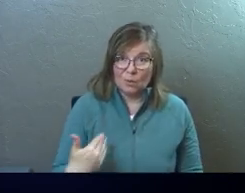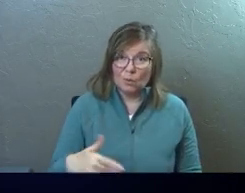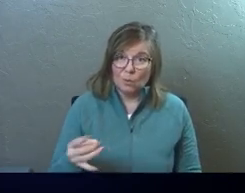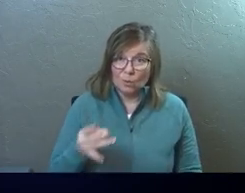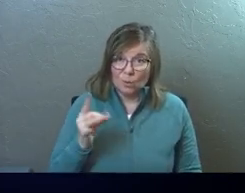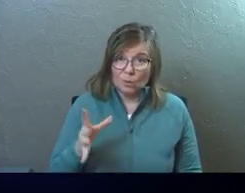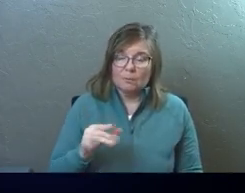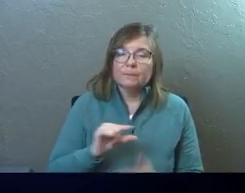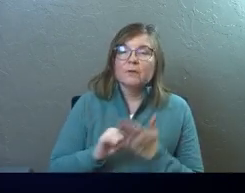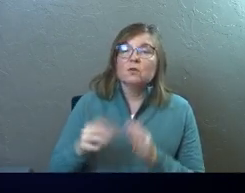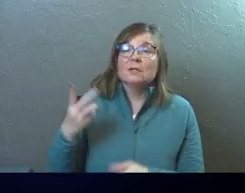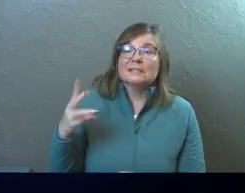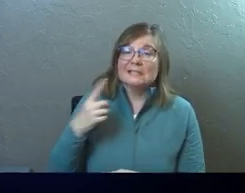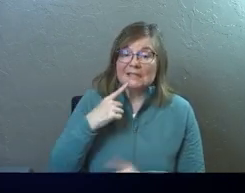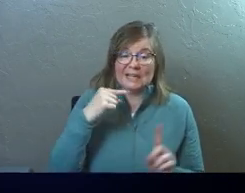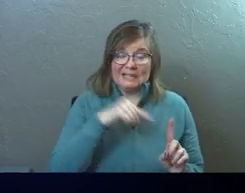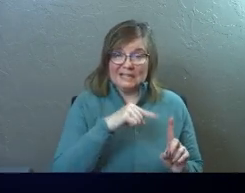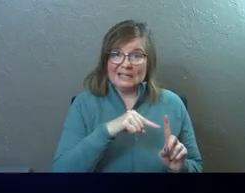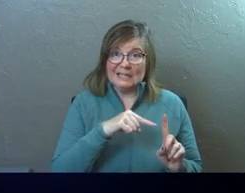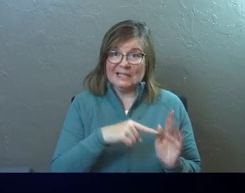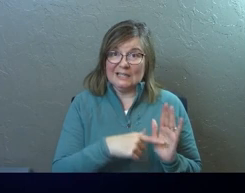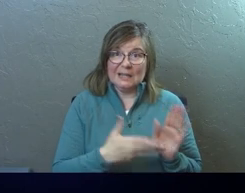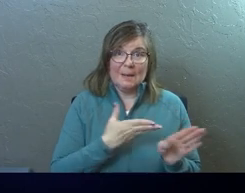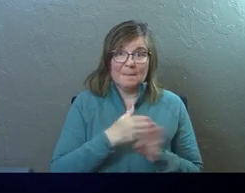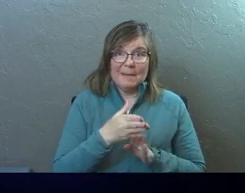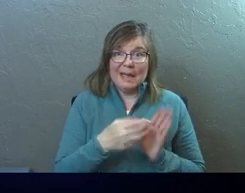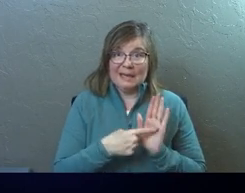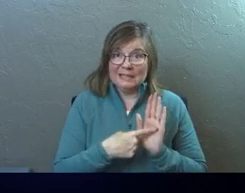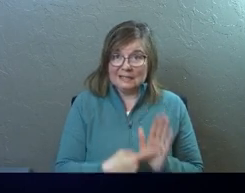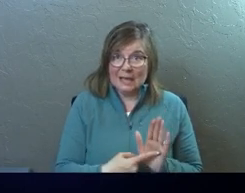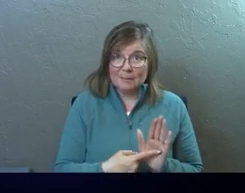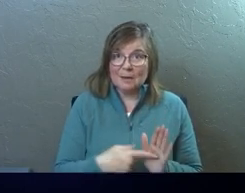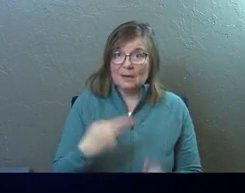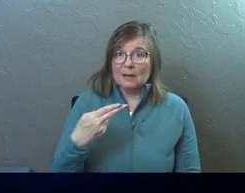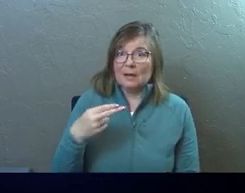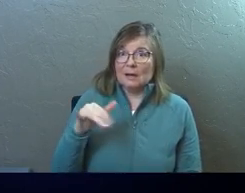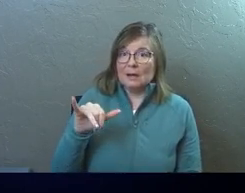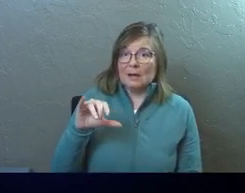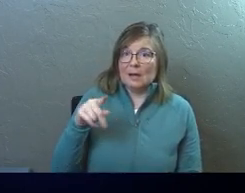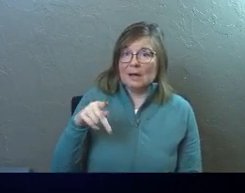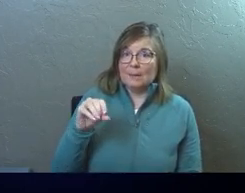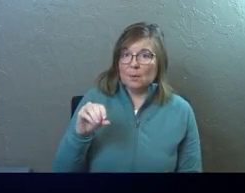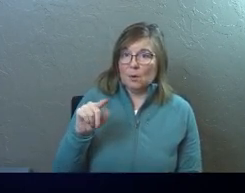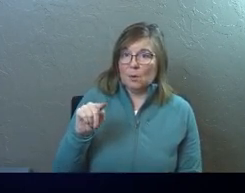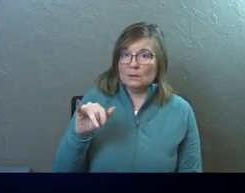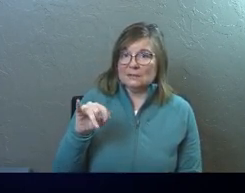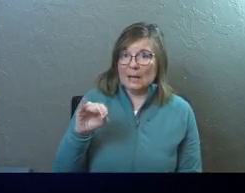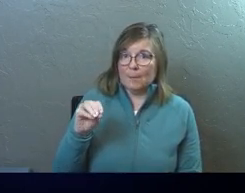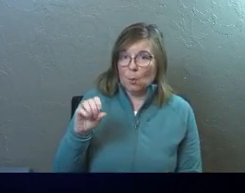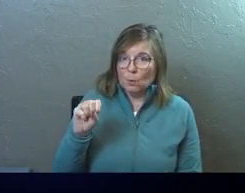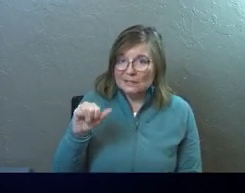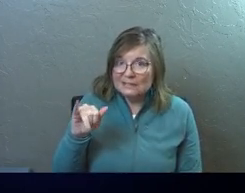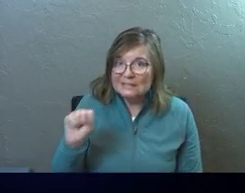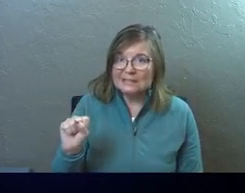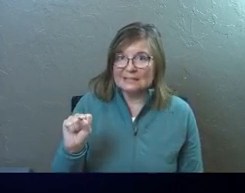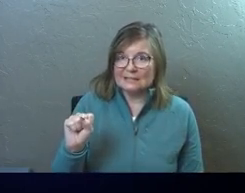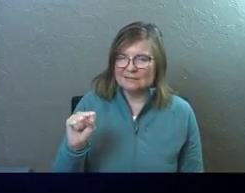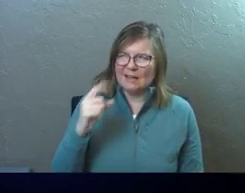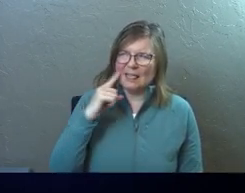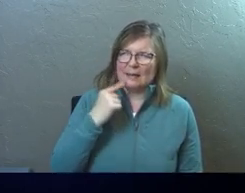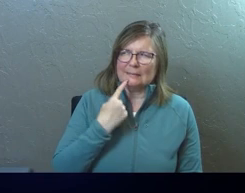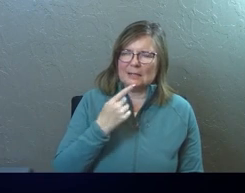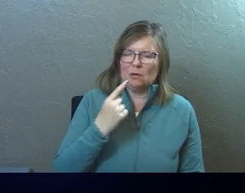And in verse 16, it says that he's the prime example. Hypotyposis. I think I pronounced that right. Who knows?